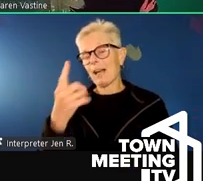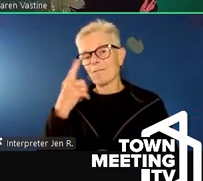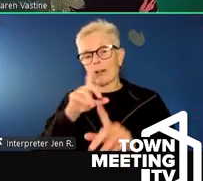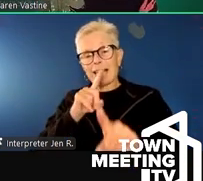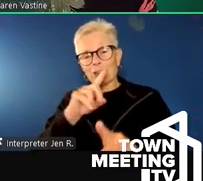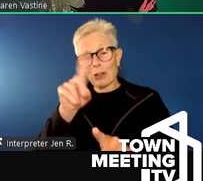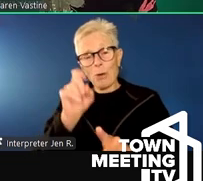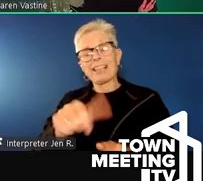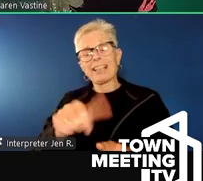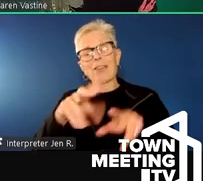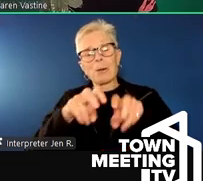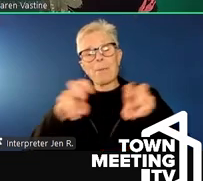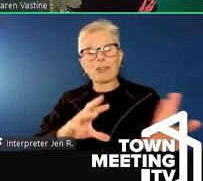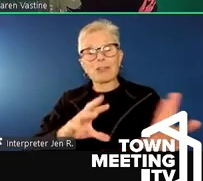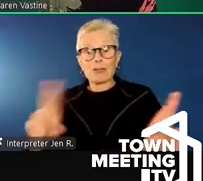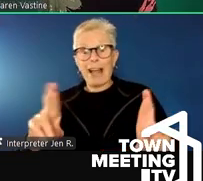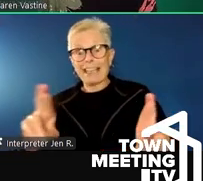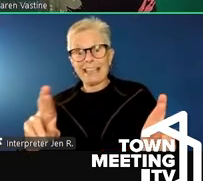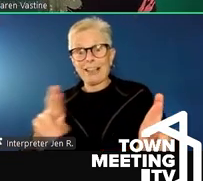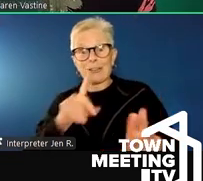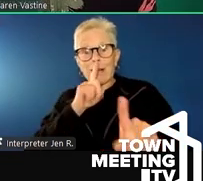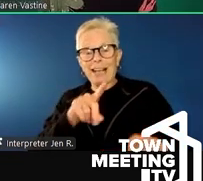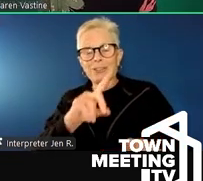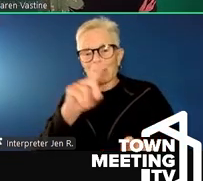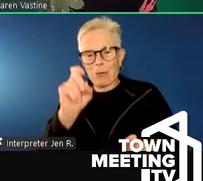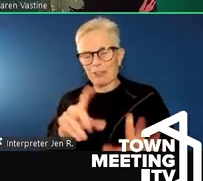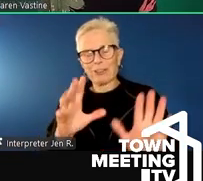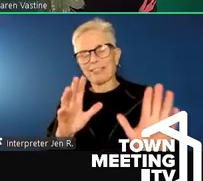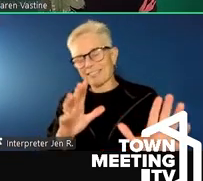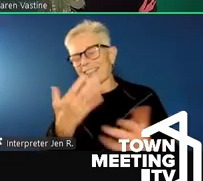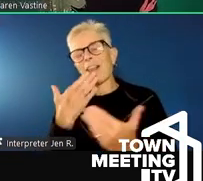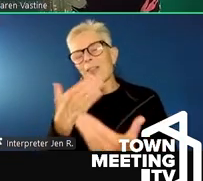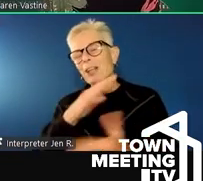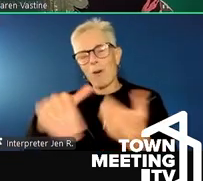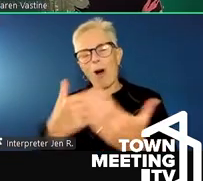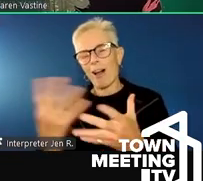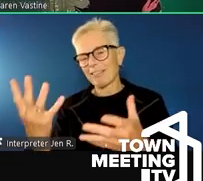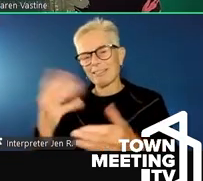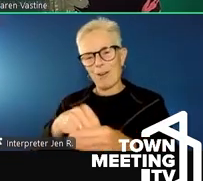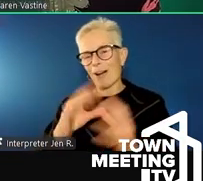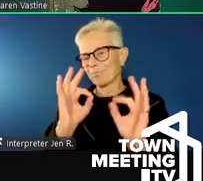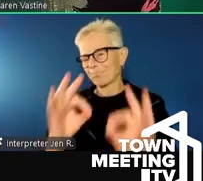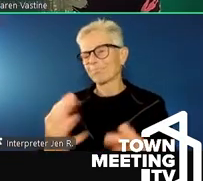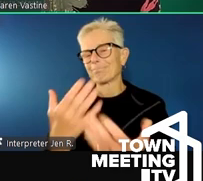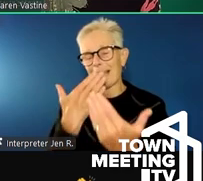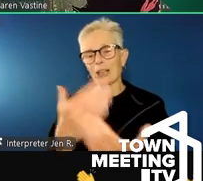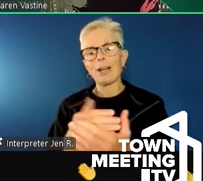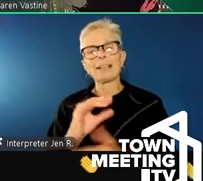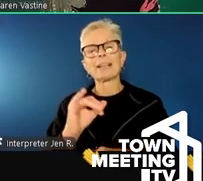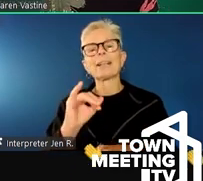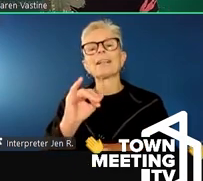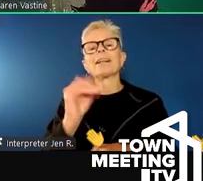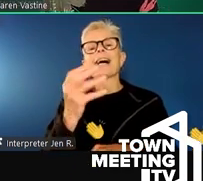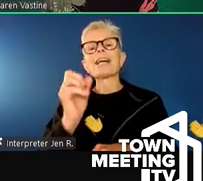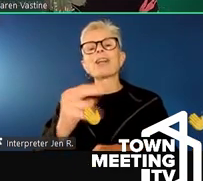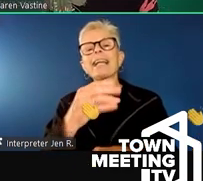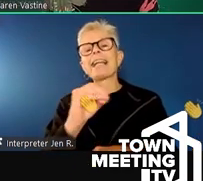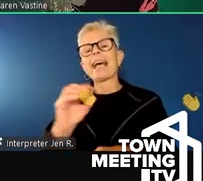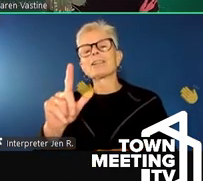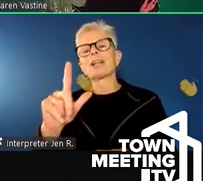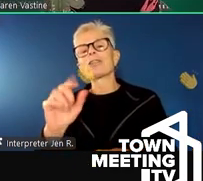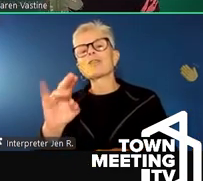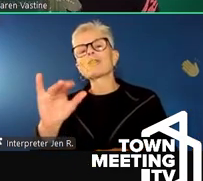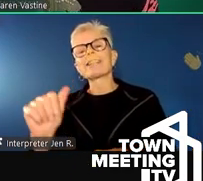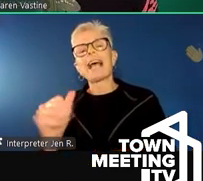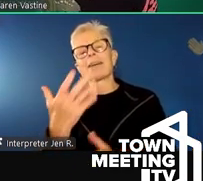panelists who were on the ready in case a question came for them. So, thank you all for being a part of this. And Jen and Lucia, you both